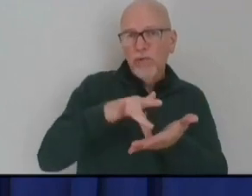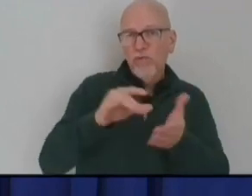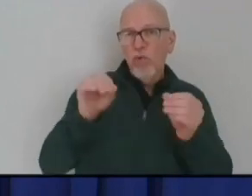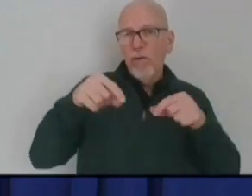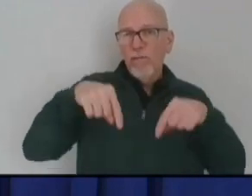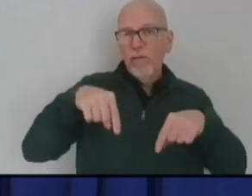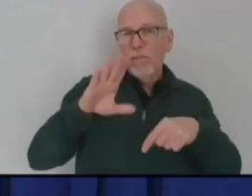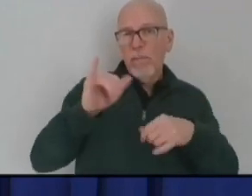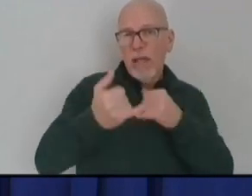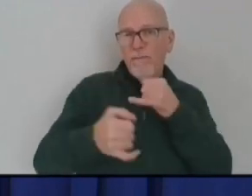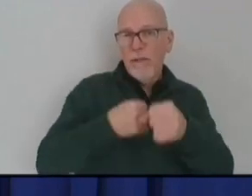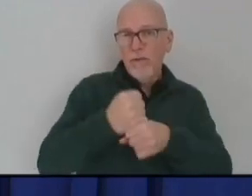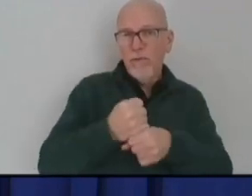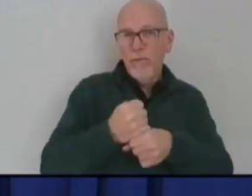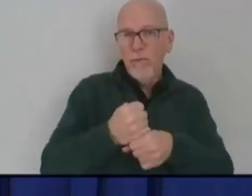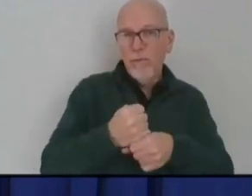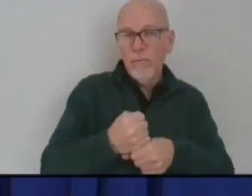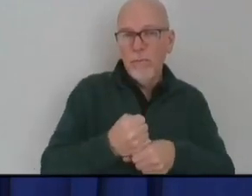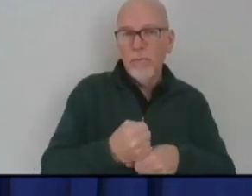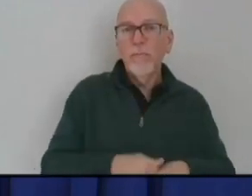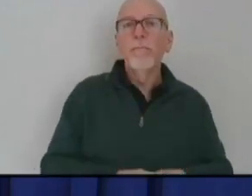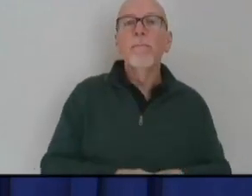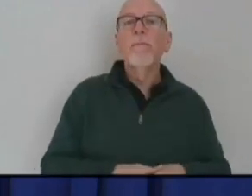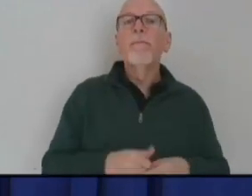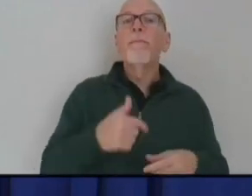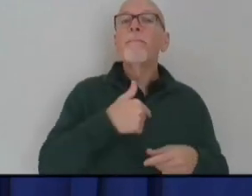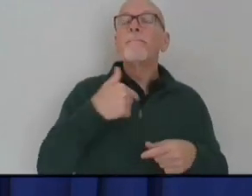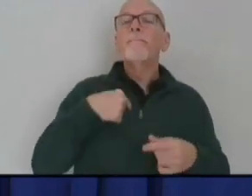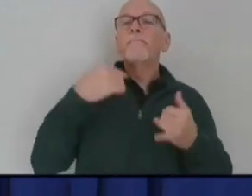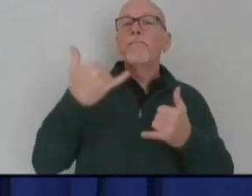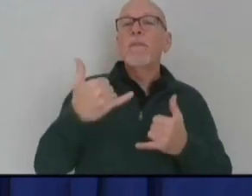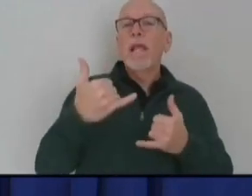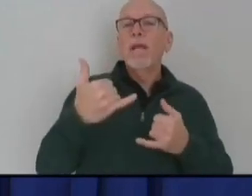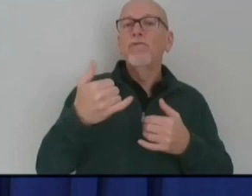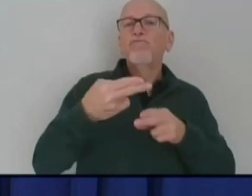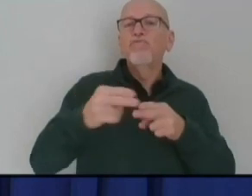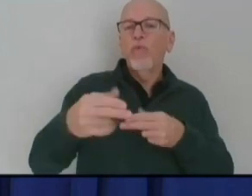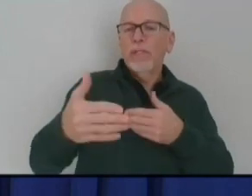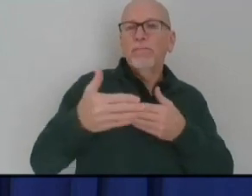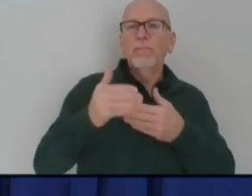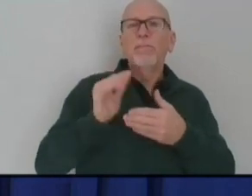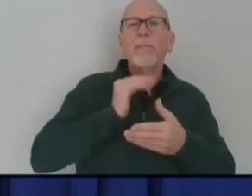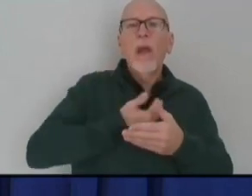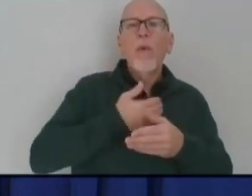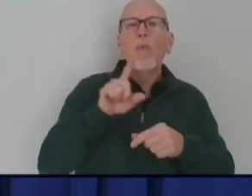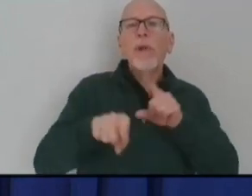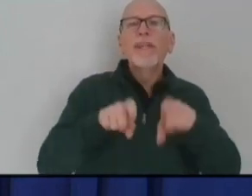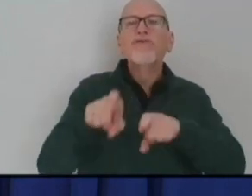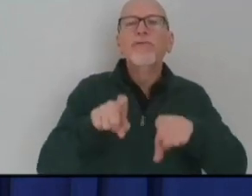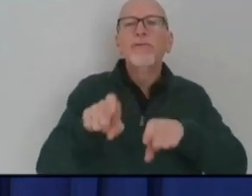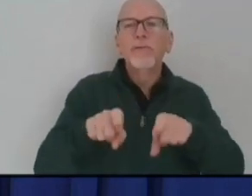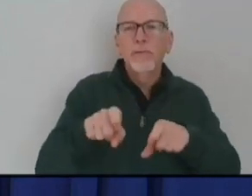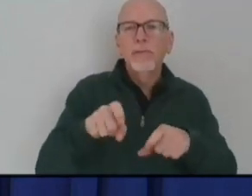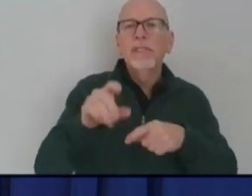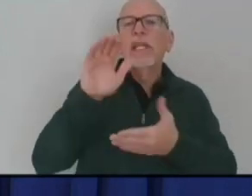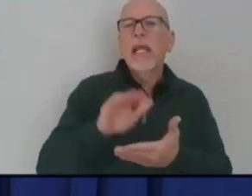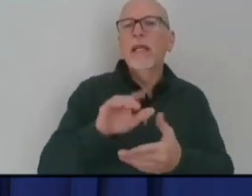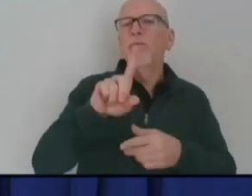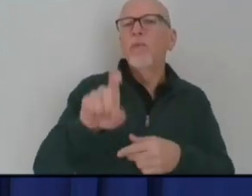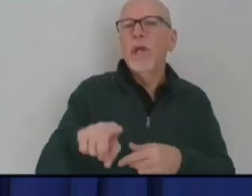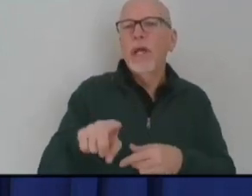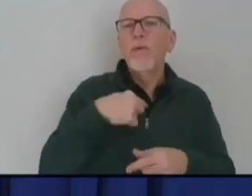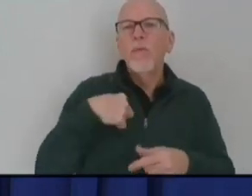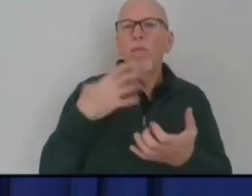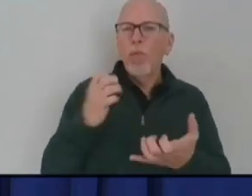the end of the year. What we have done is shortened our contact tracing questionnaire in hopes of reaching more people.